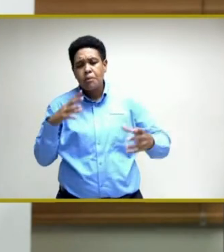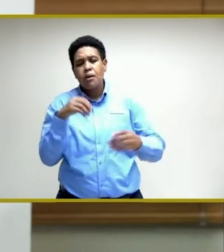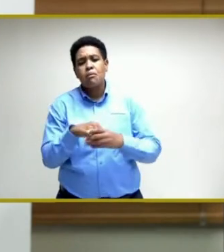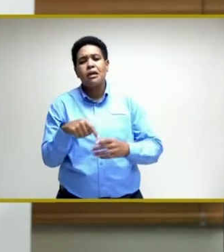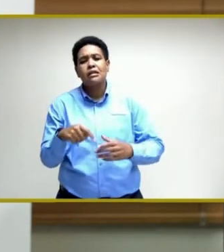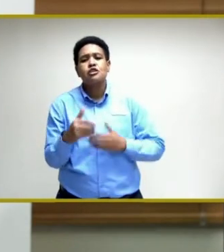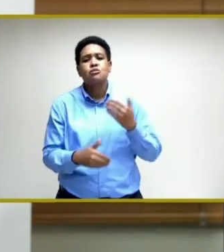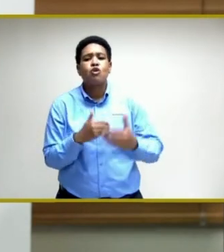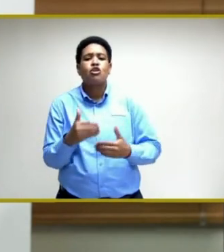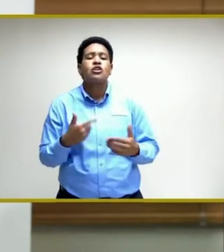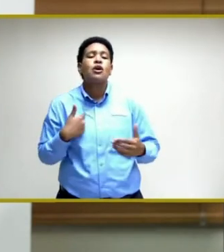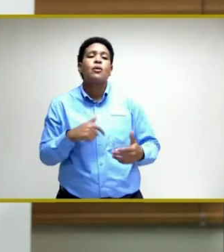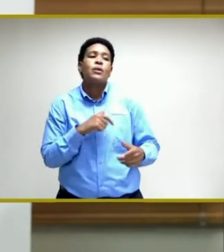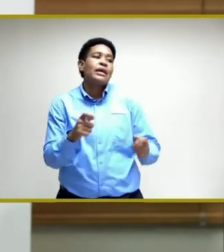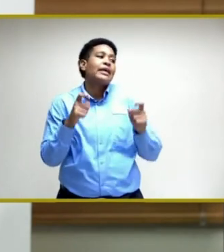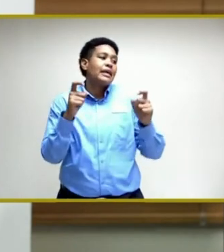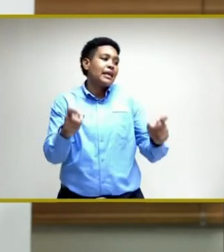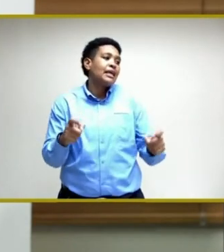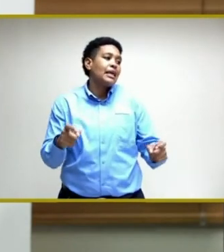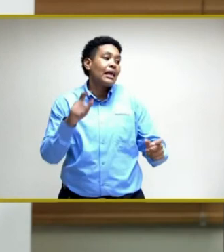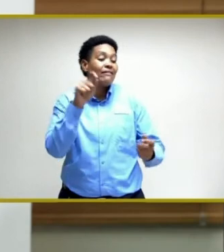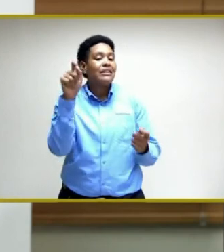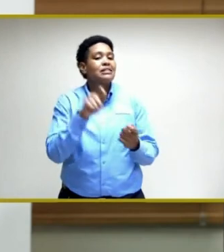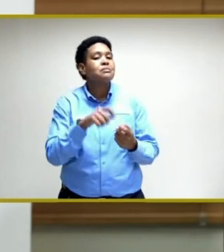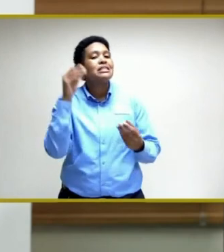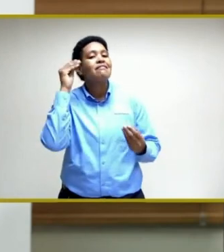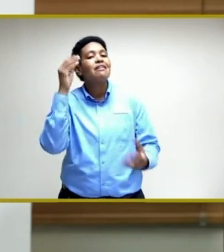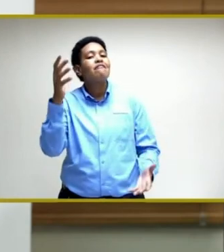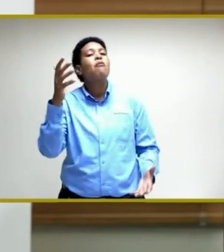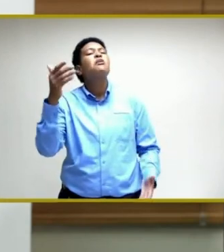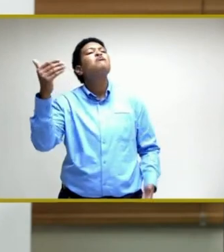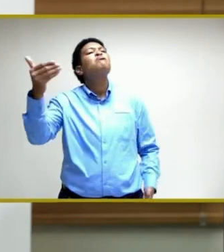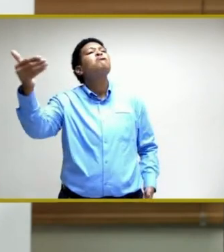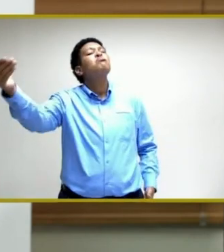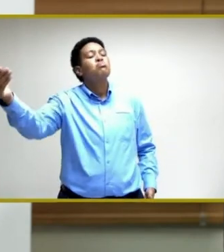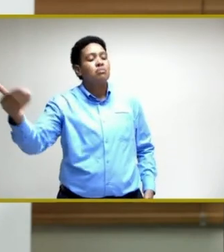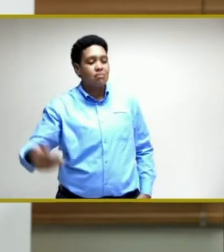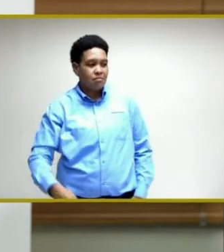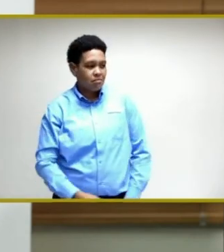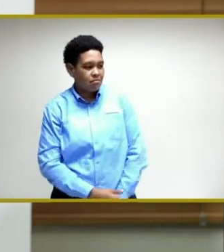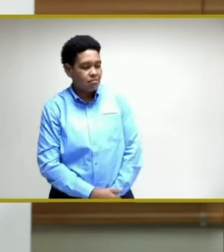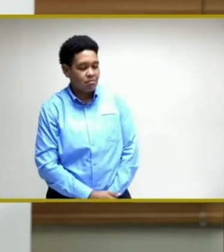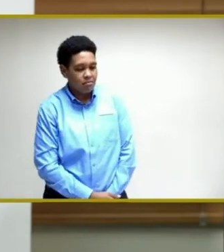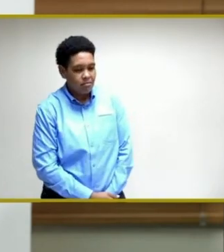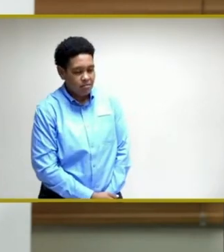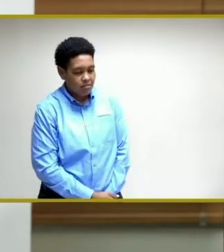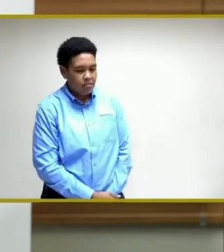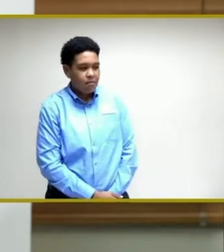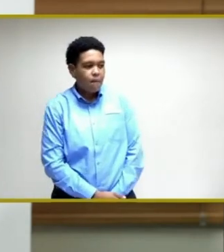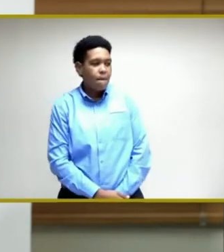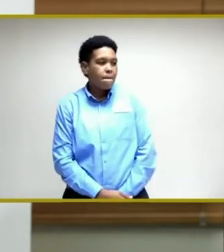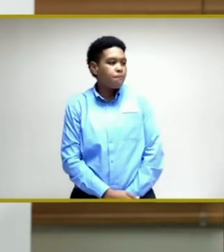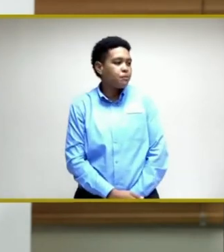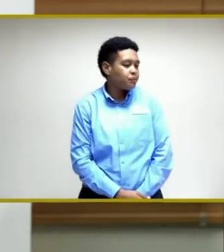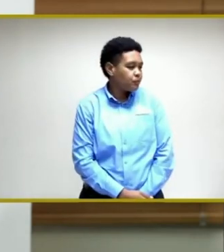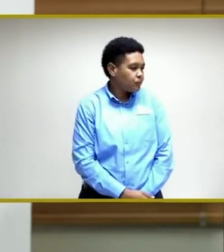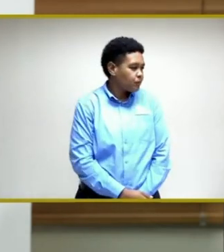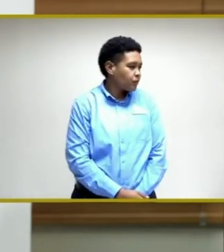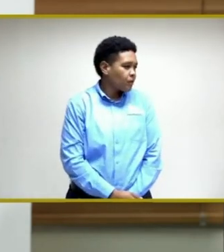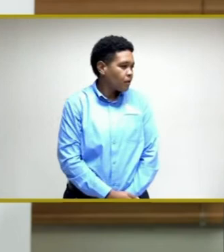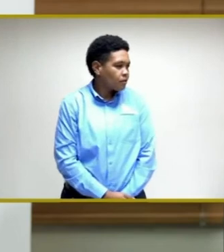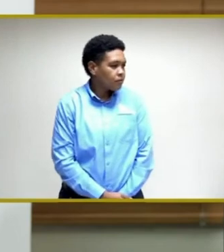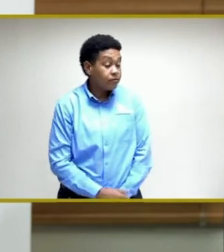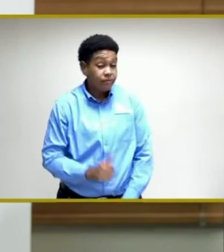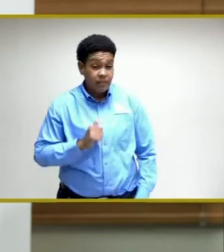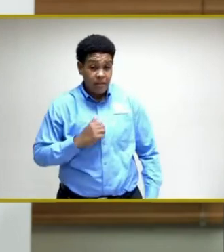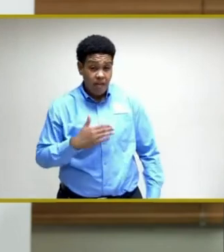of this process as we give specific details in the week to come. I am also pleased to announce